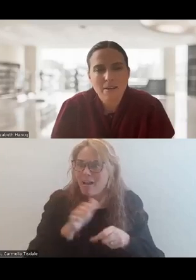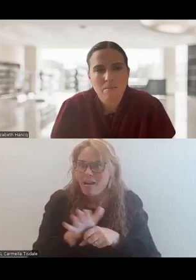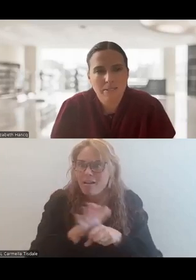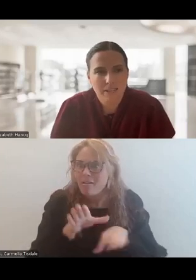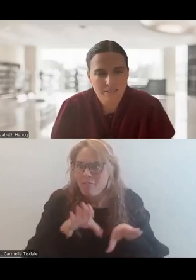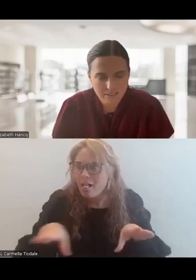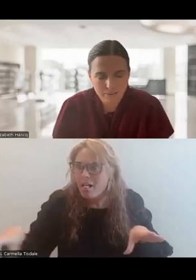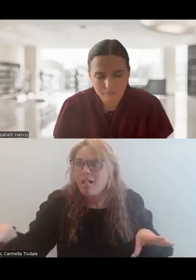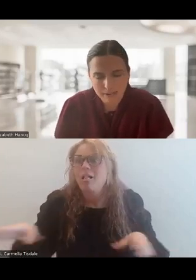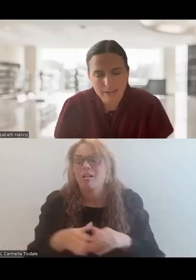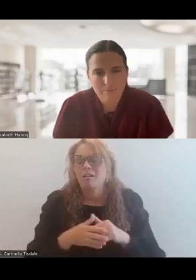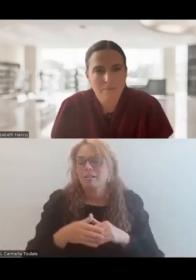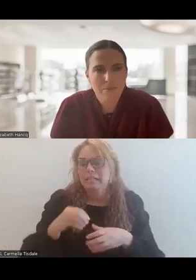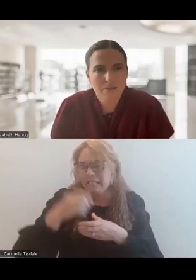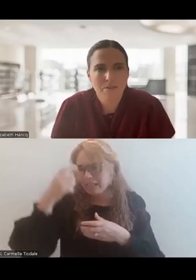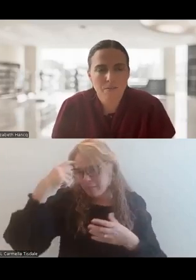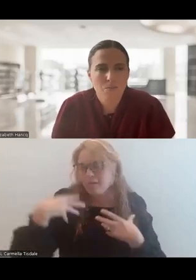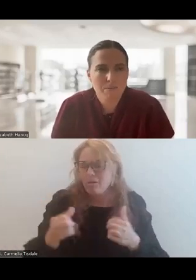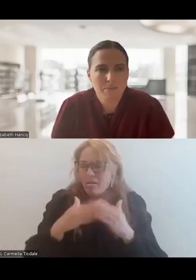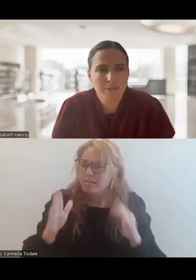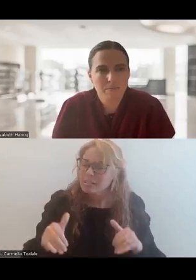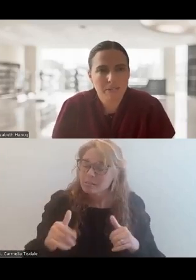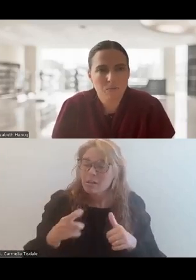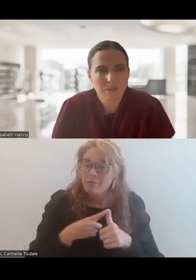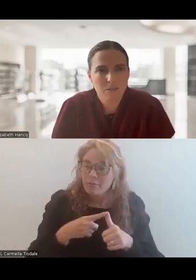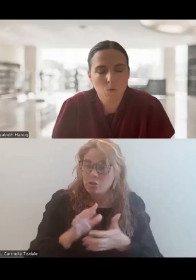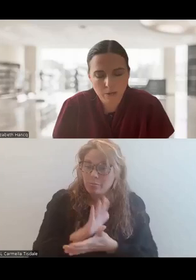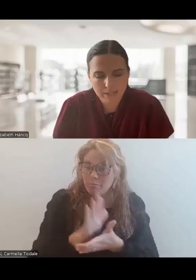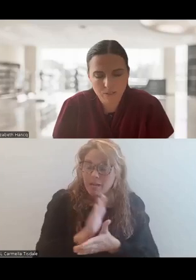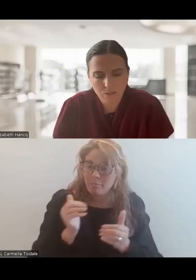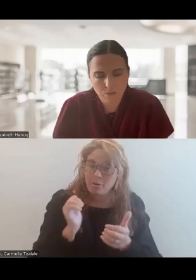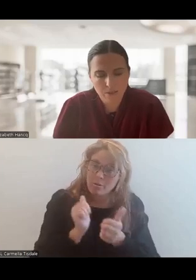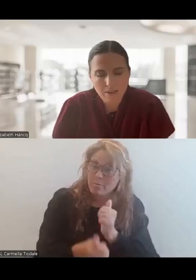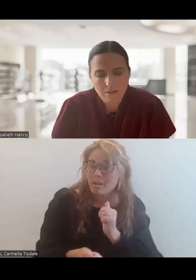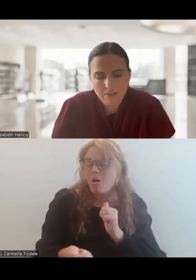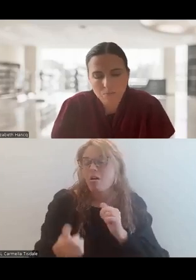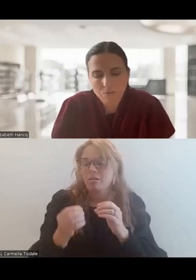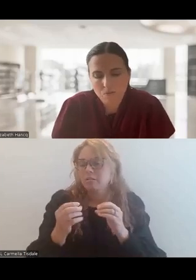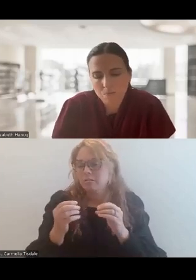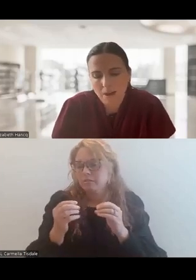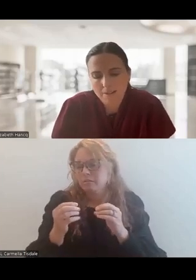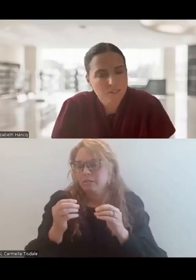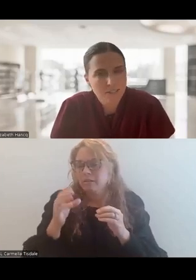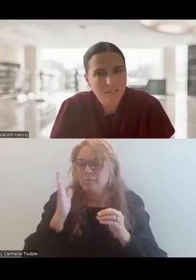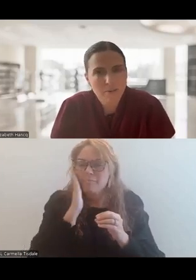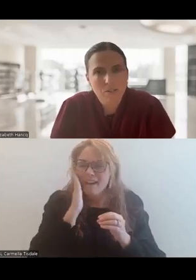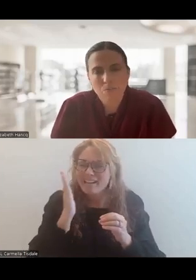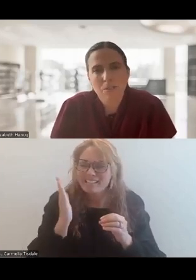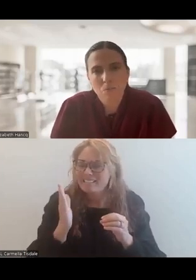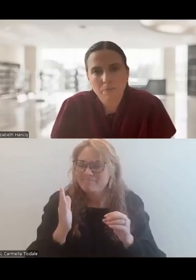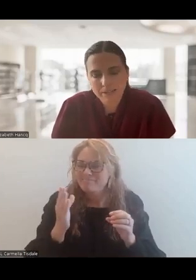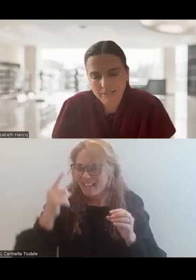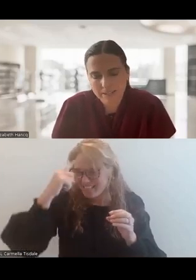within the mental health system. And the first paper, Beyond Beds, was a way to really move beyond thinking